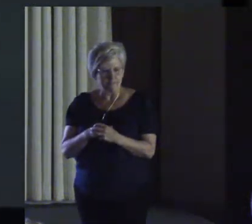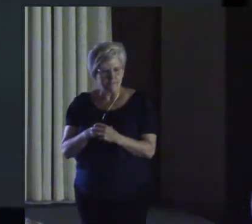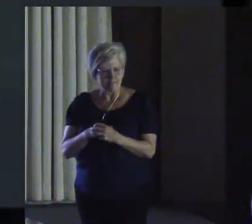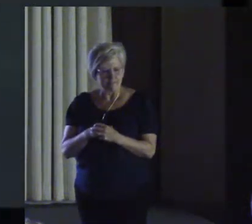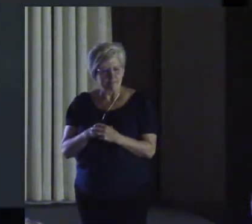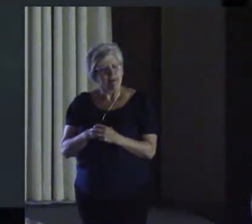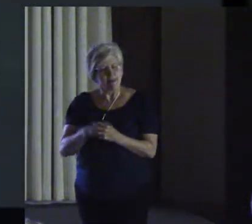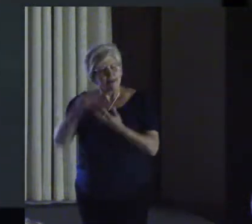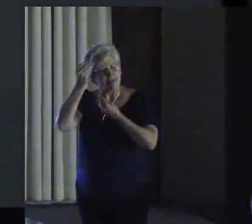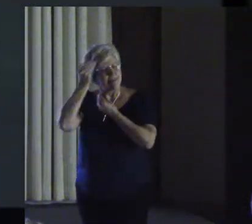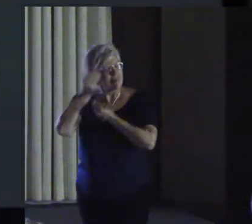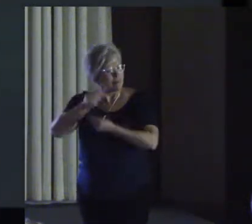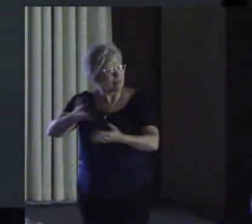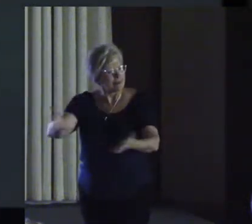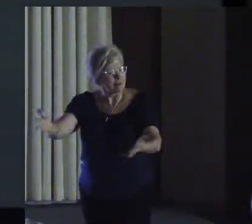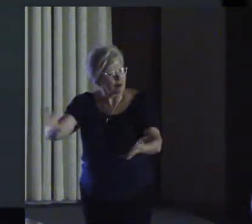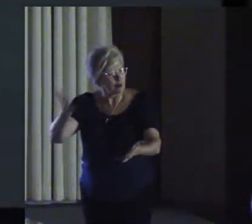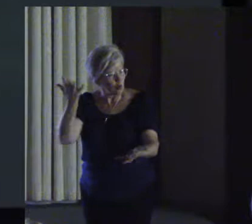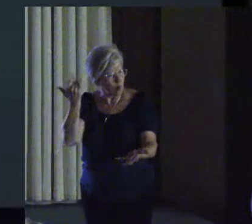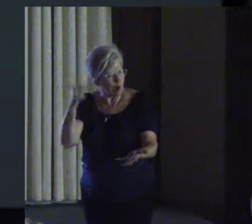Let me tell you why you're here.